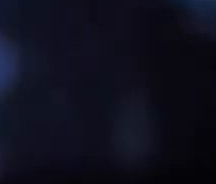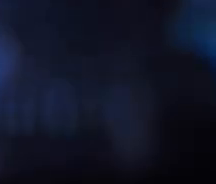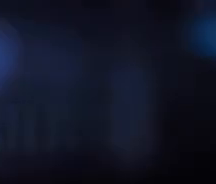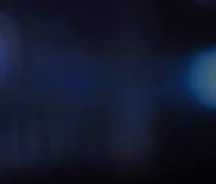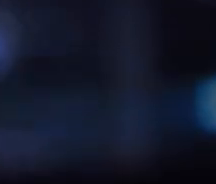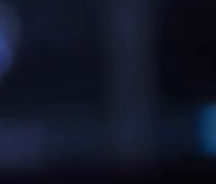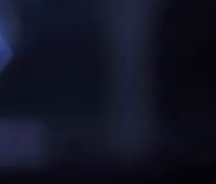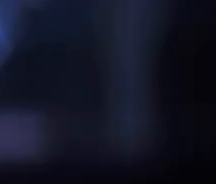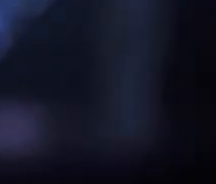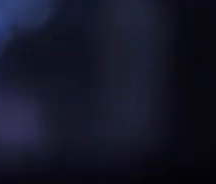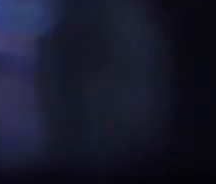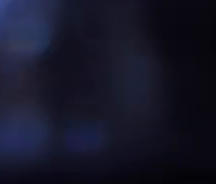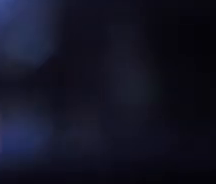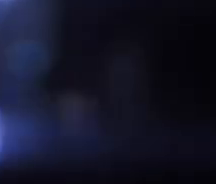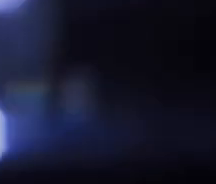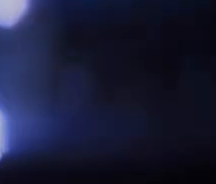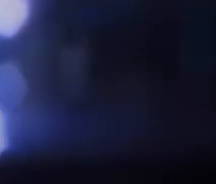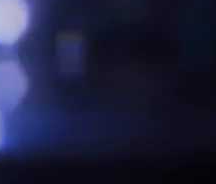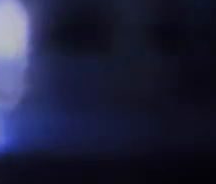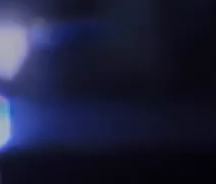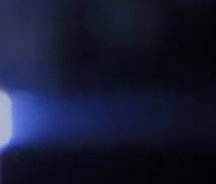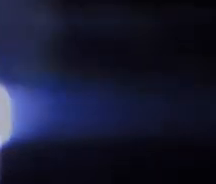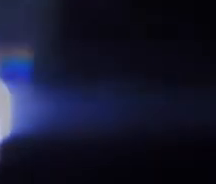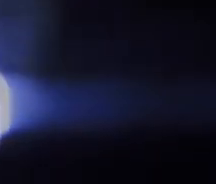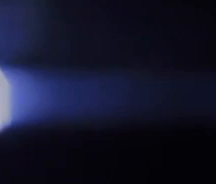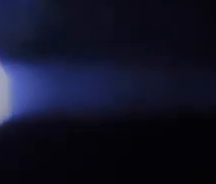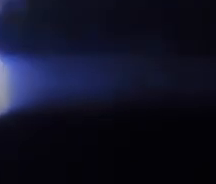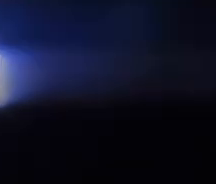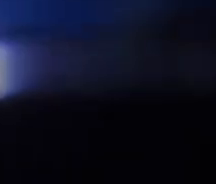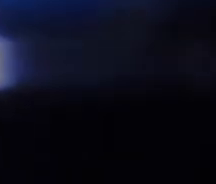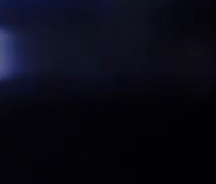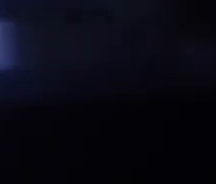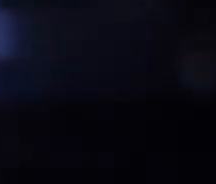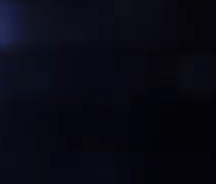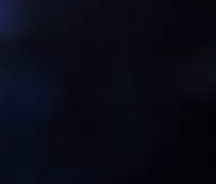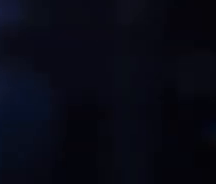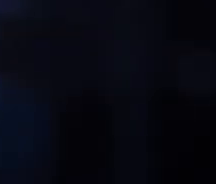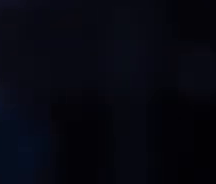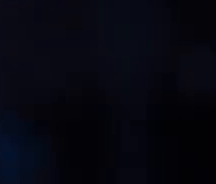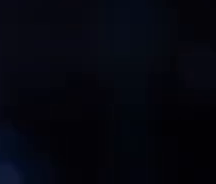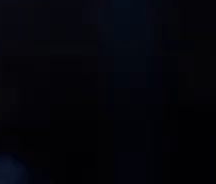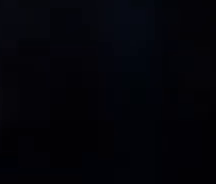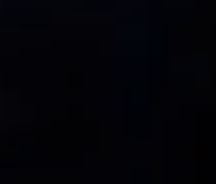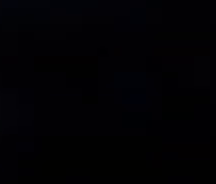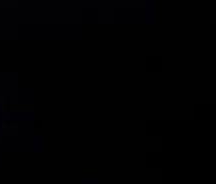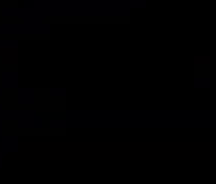We have good ideas for you all. You